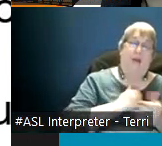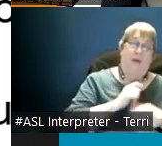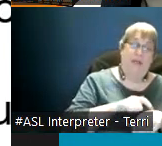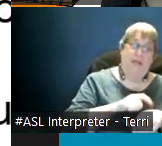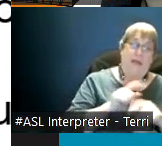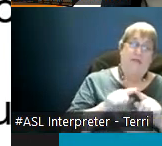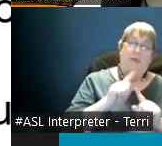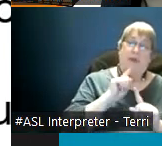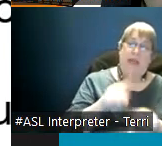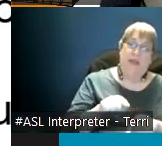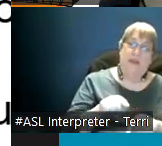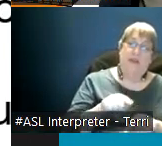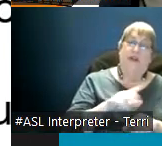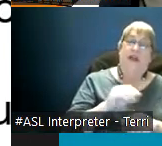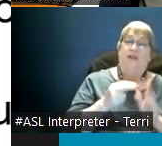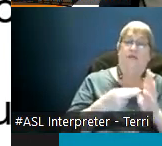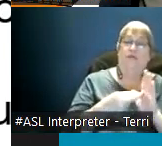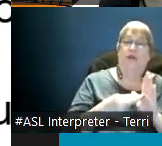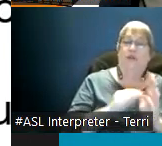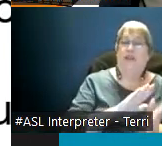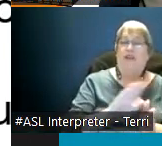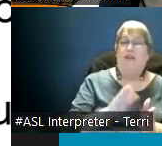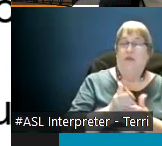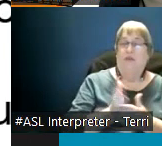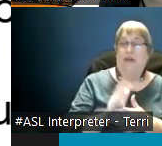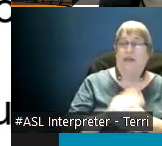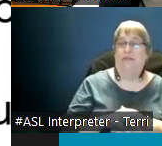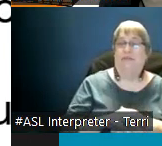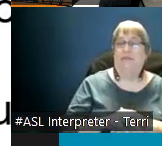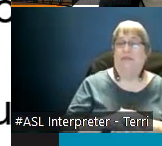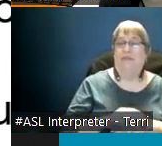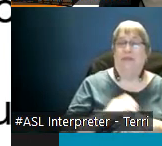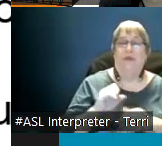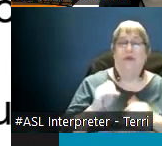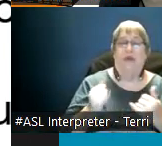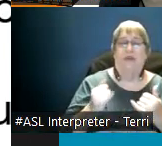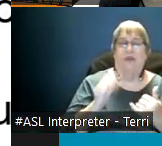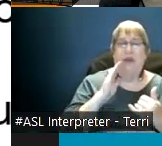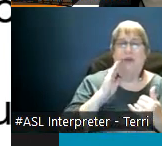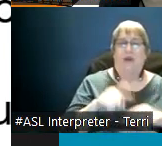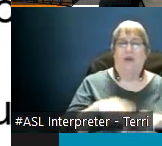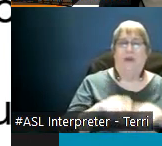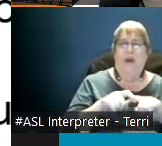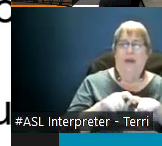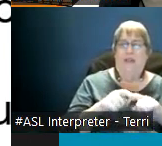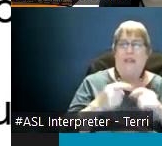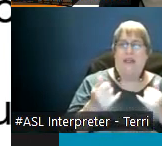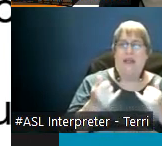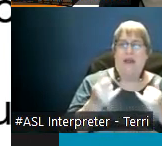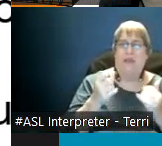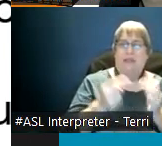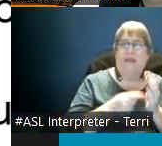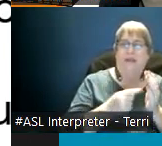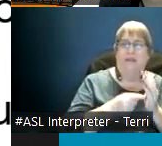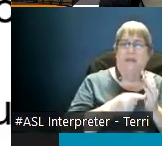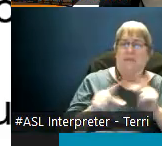rights correctly um other why don't we pause the recording there uh because i think sometimes folks may